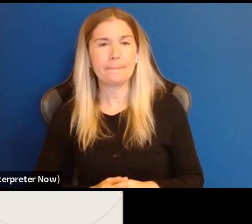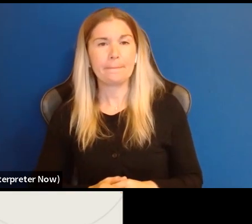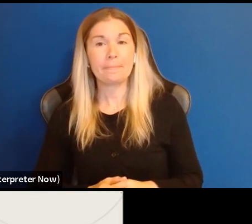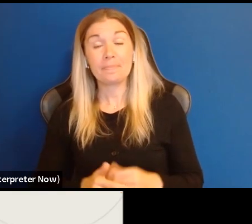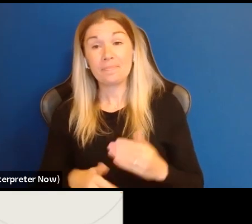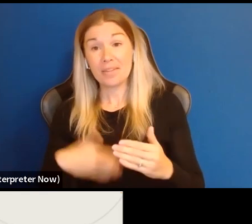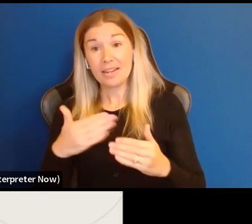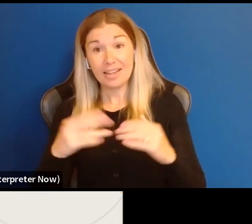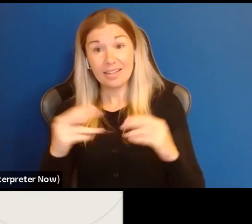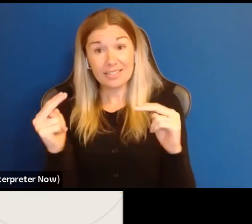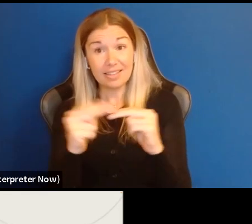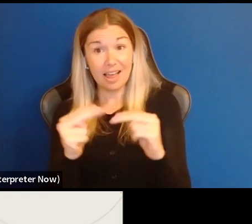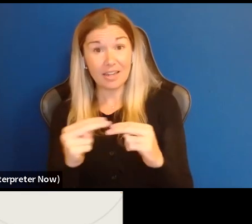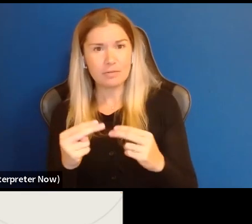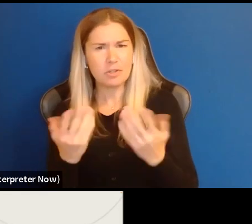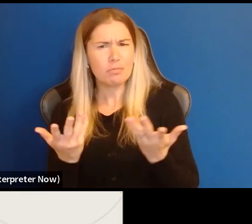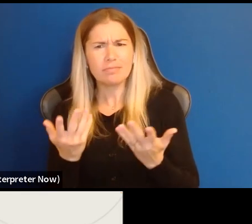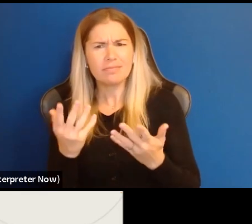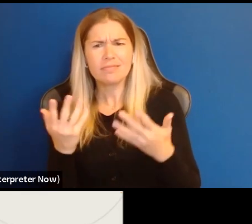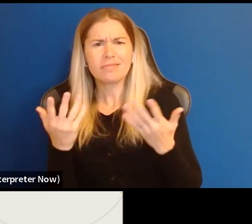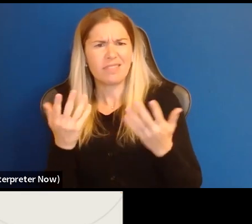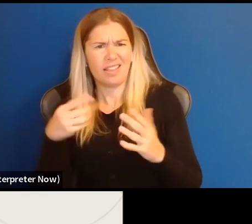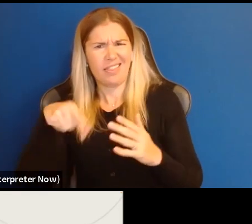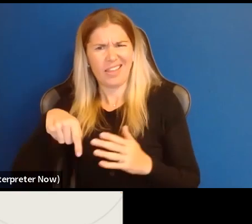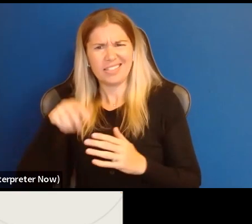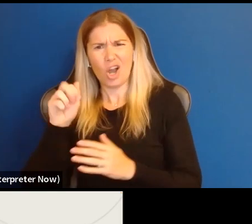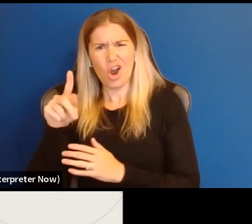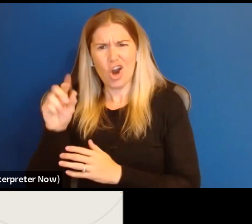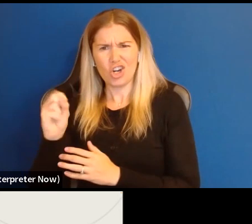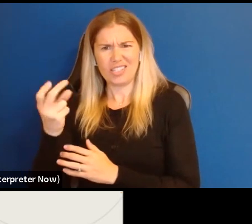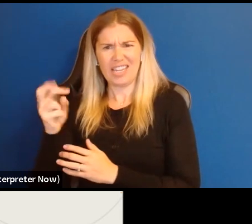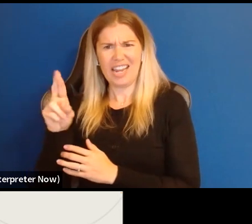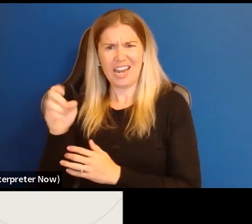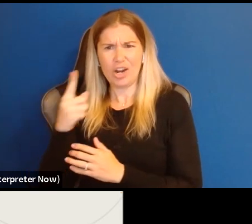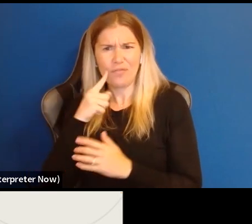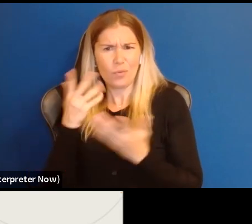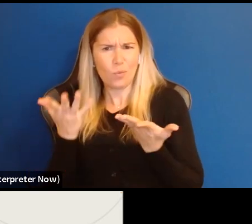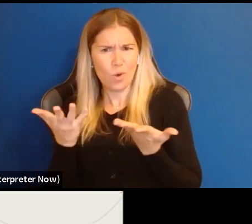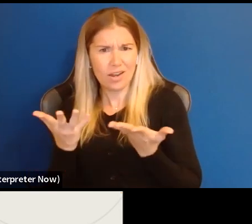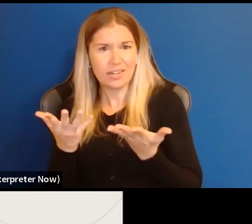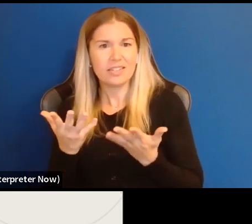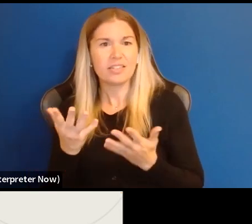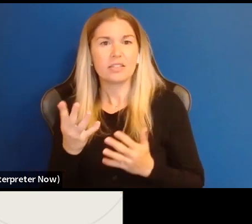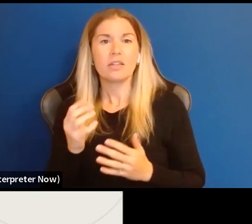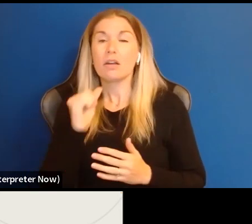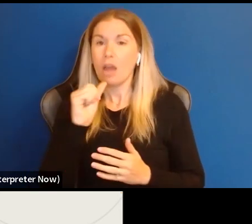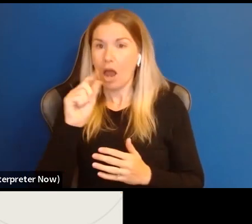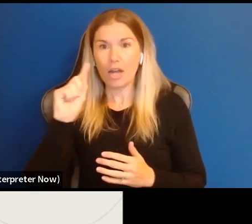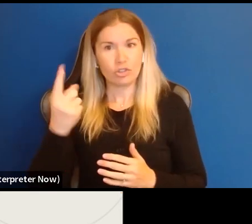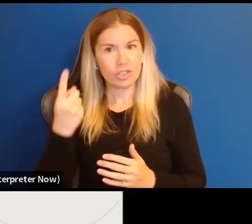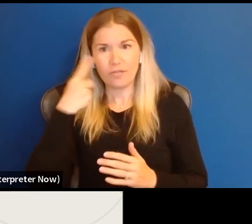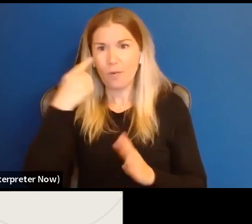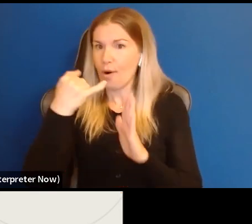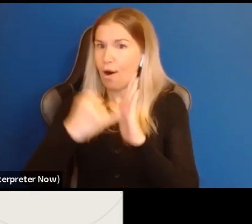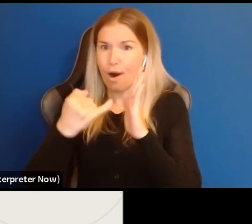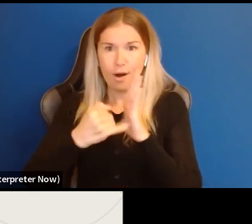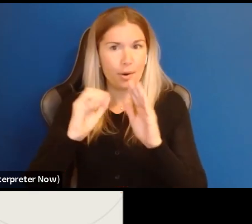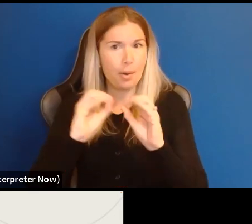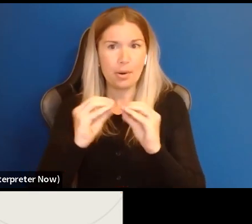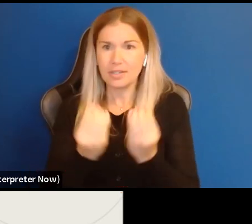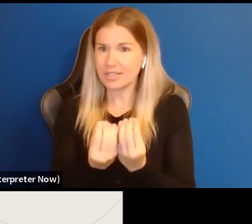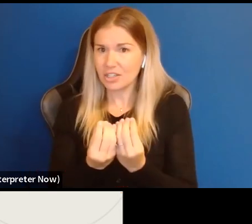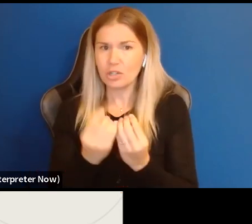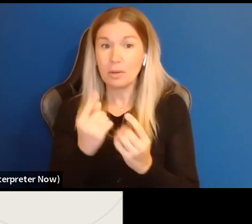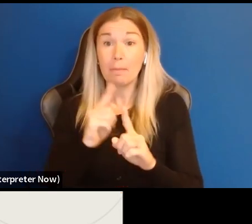But who is arts here for so arts here is not just for arts organizations, but it's for any organizations